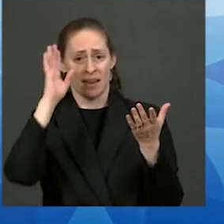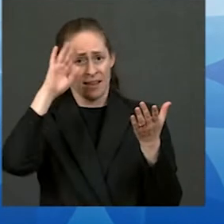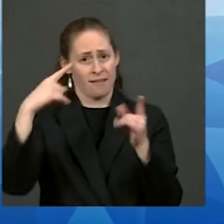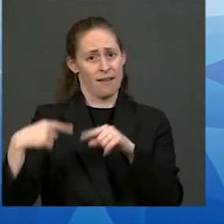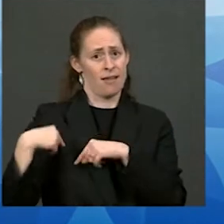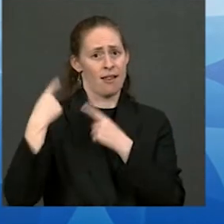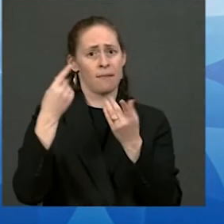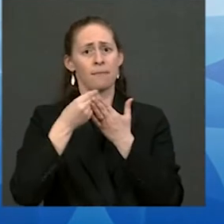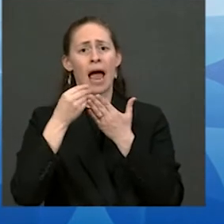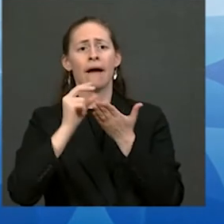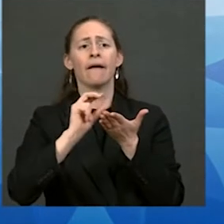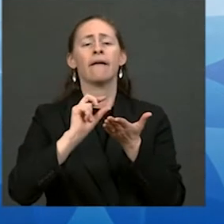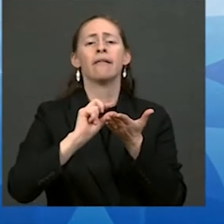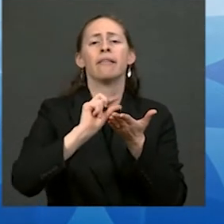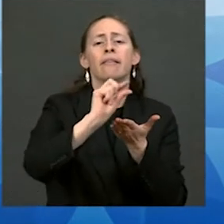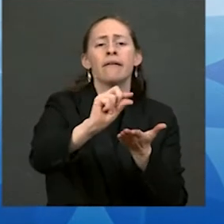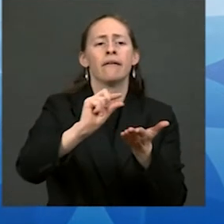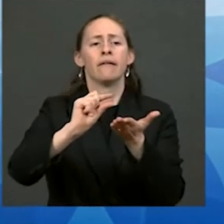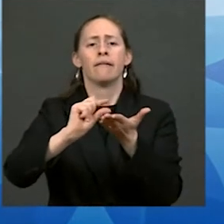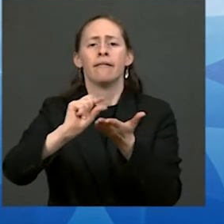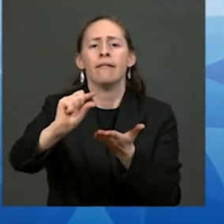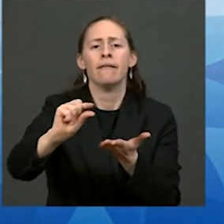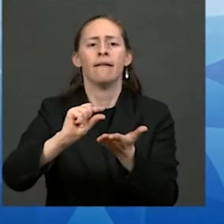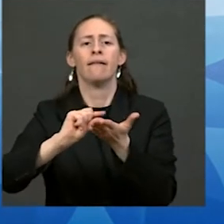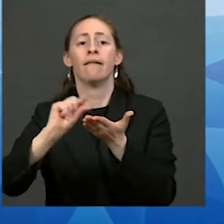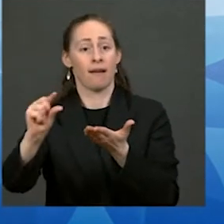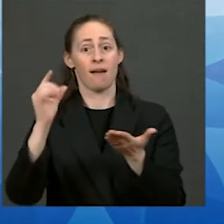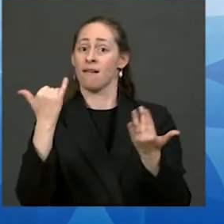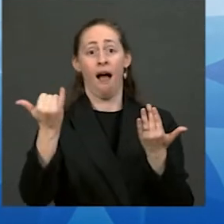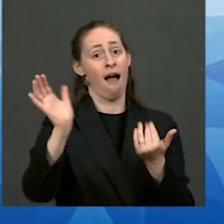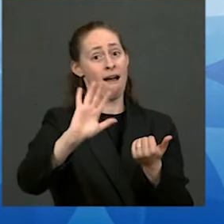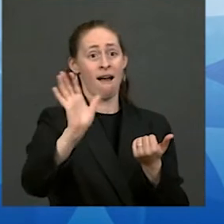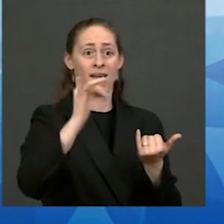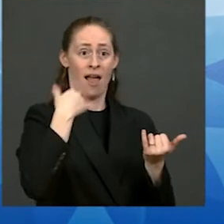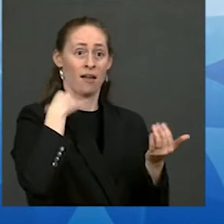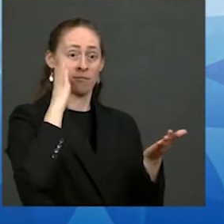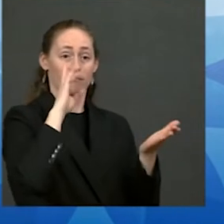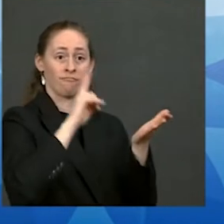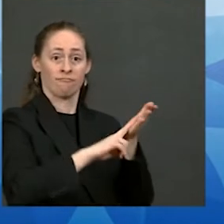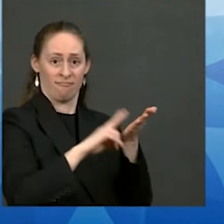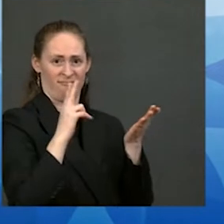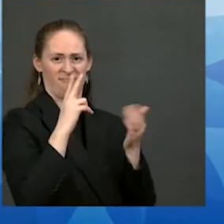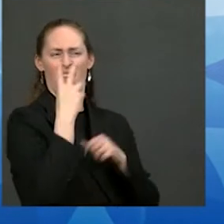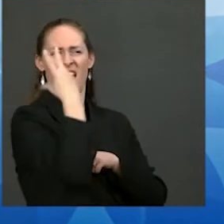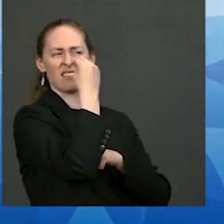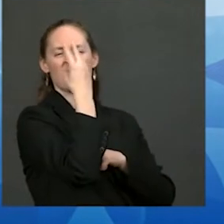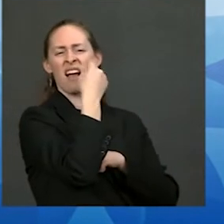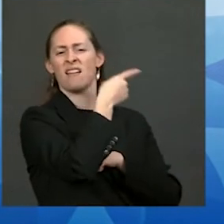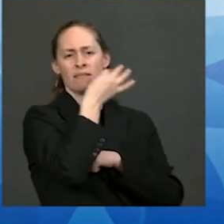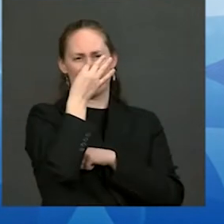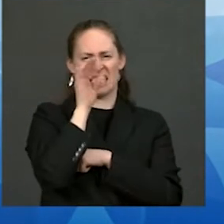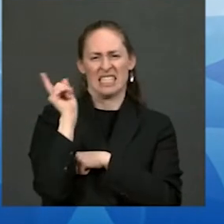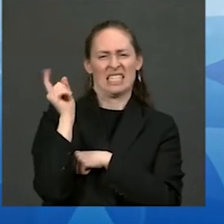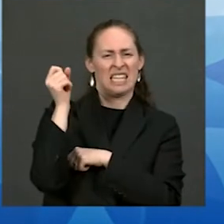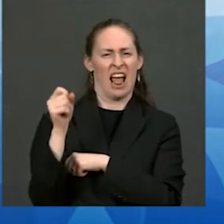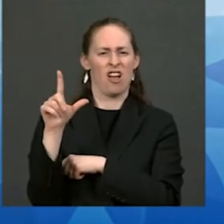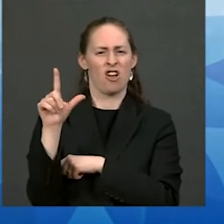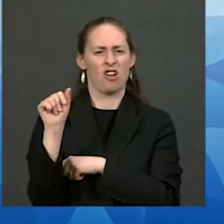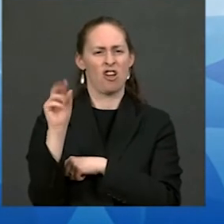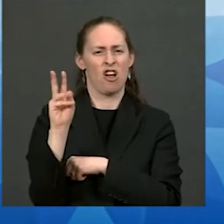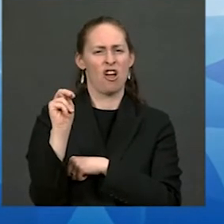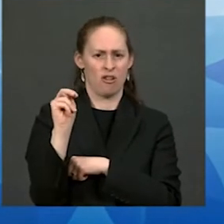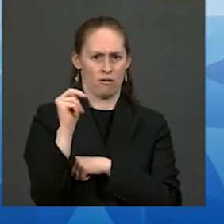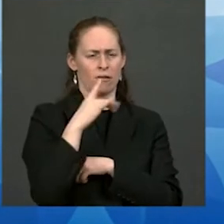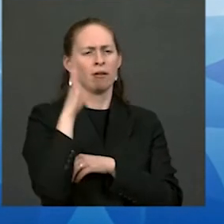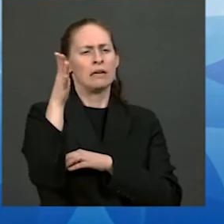to say that when I signed the bill outside in the south lawn shortly the single largest investment in tribal infrastructure